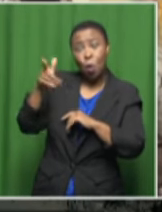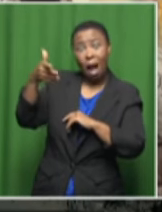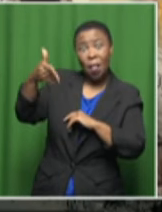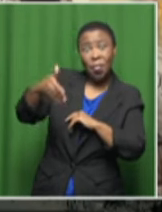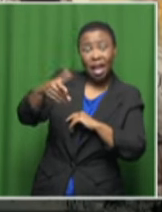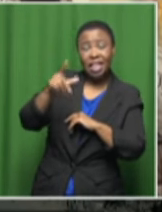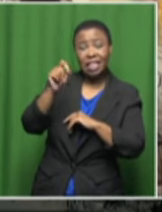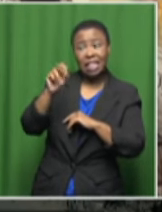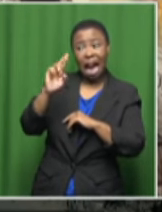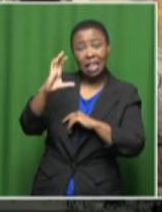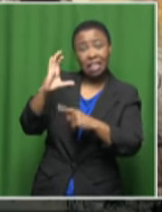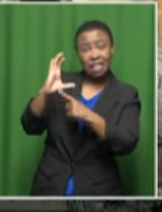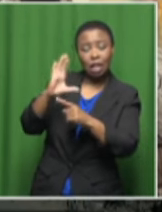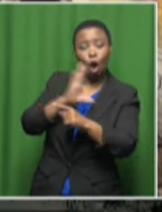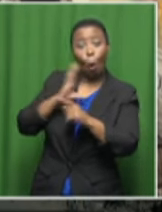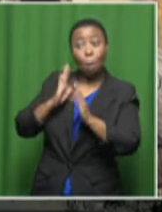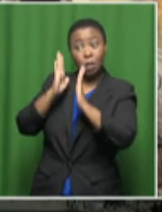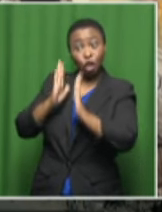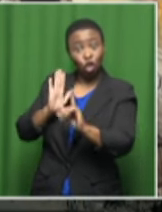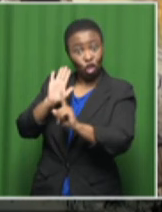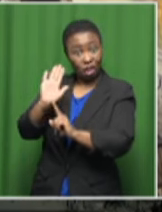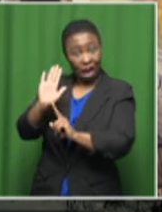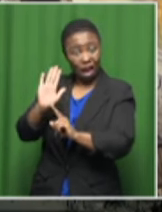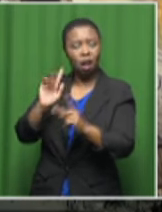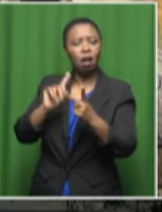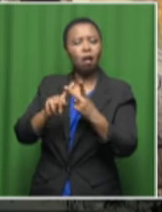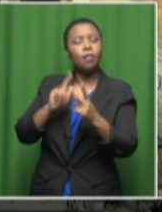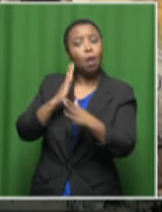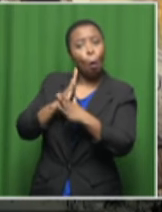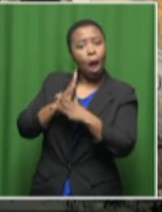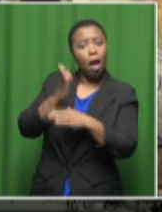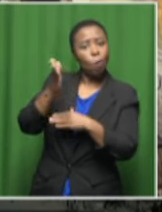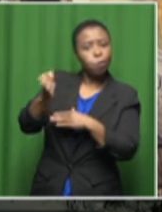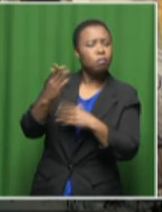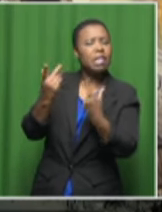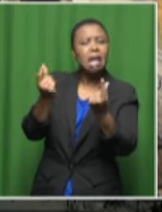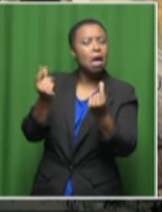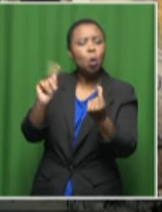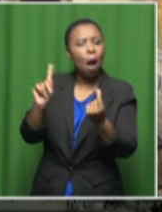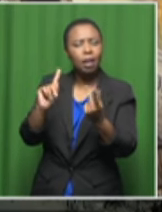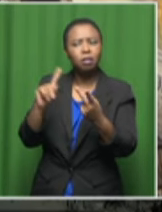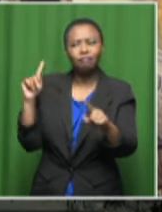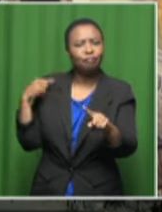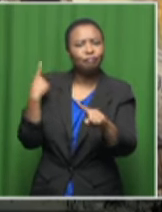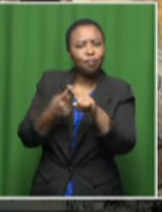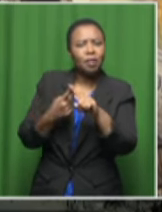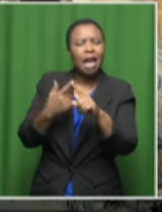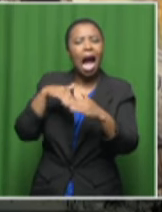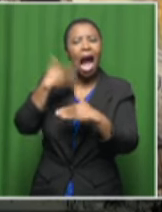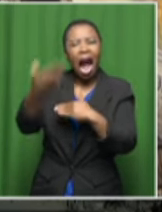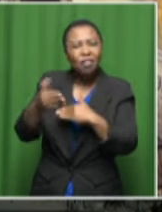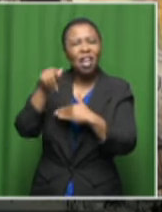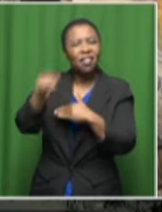the TRC as a commissioner and the work that was done there and what has been done subsequently.